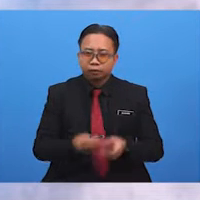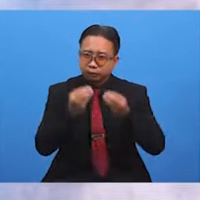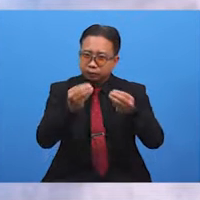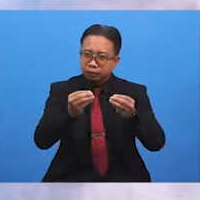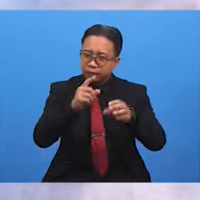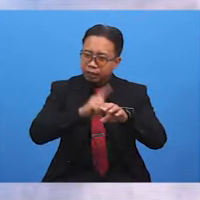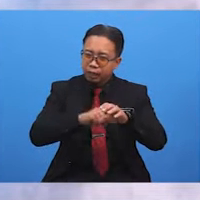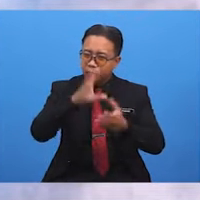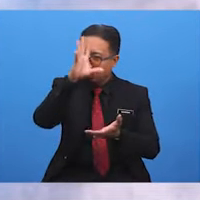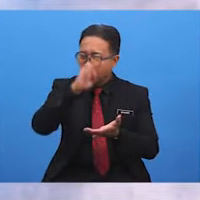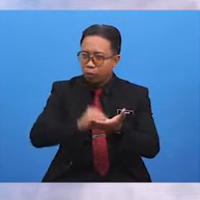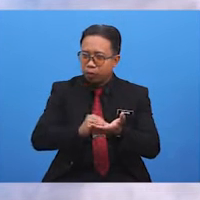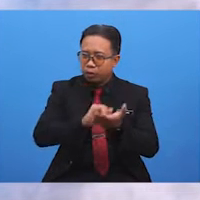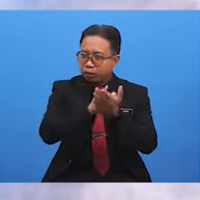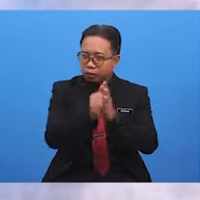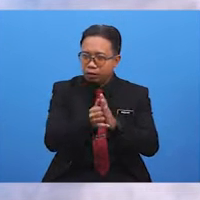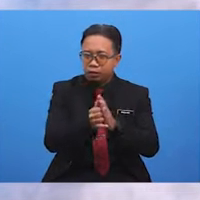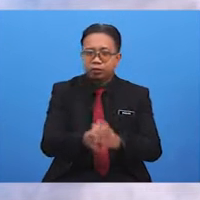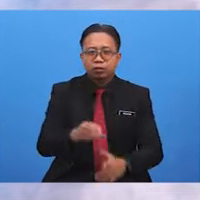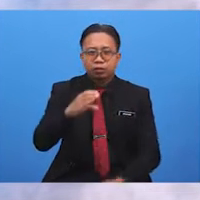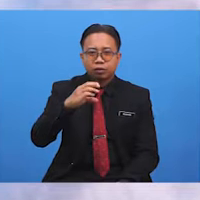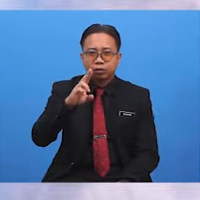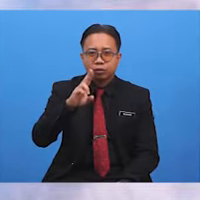you some time to copy these cues